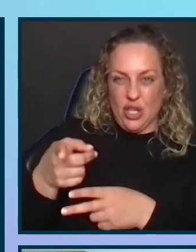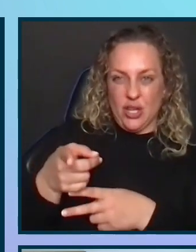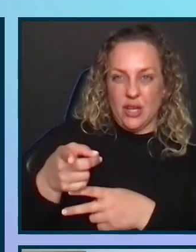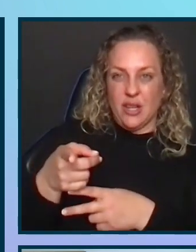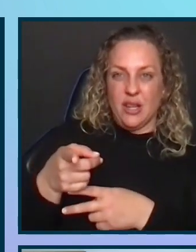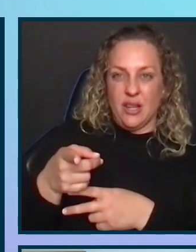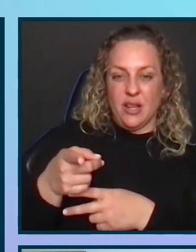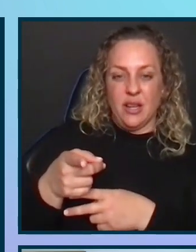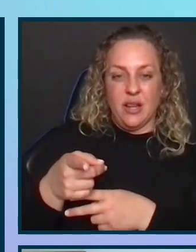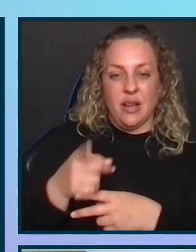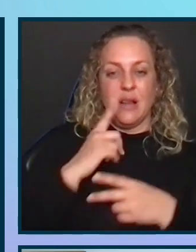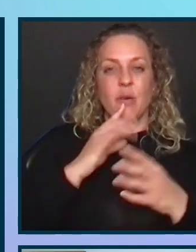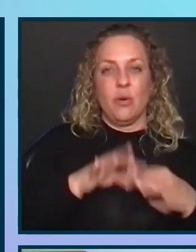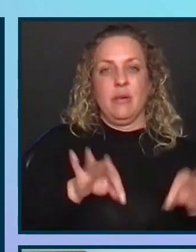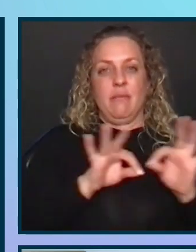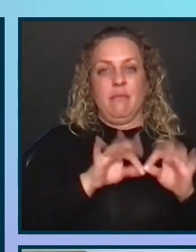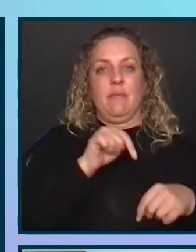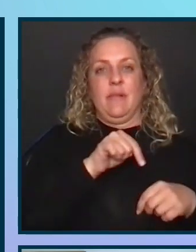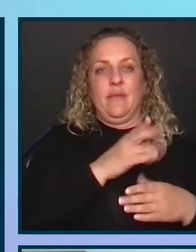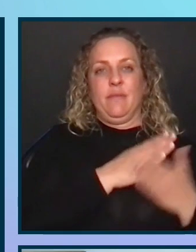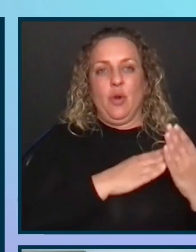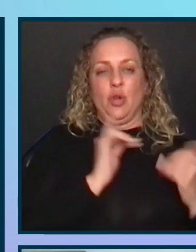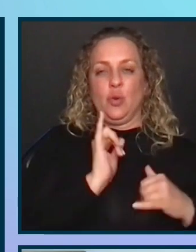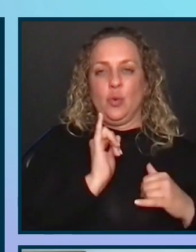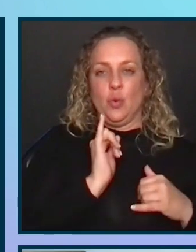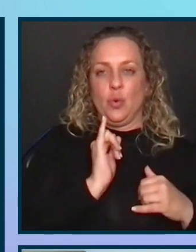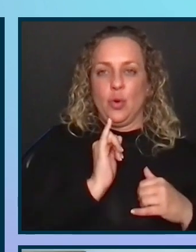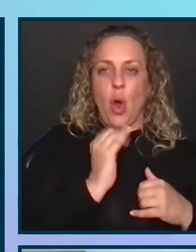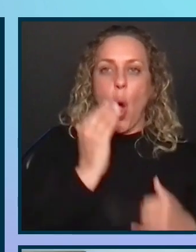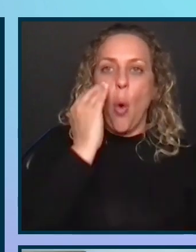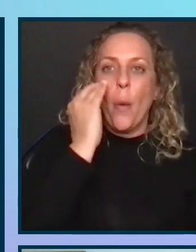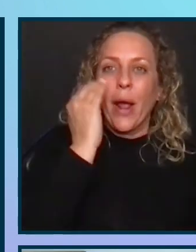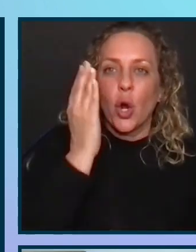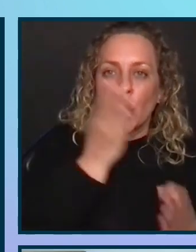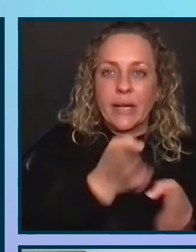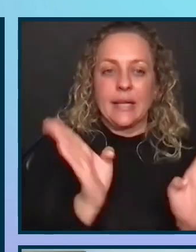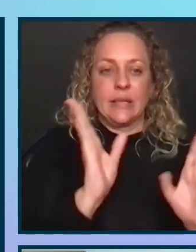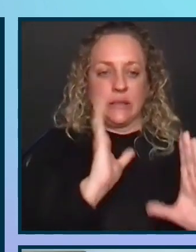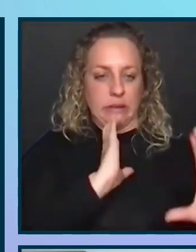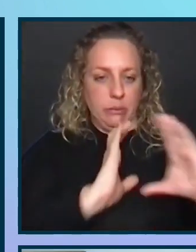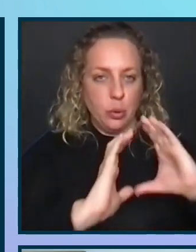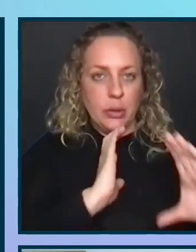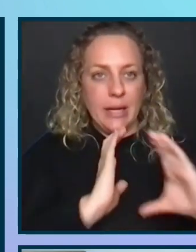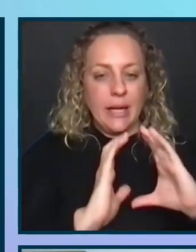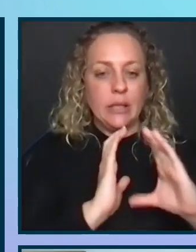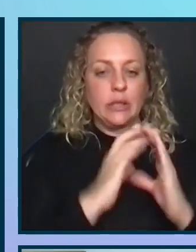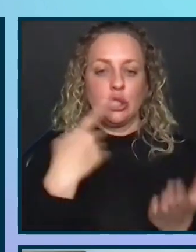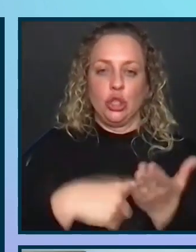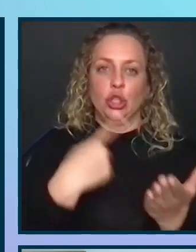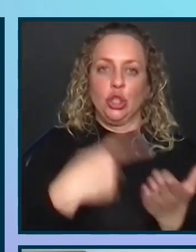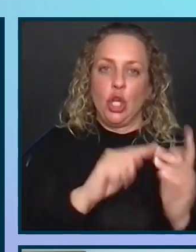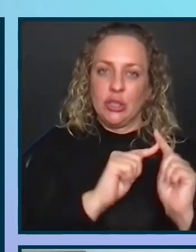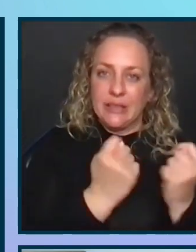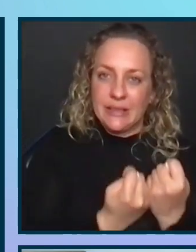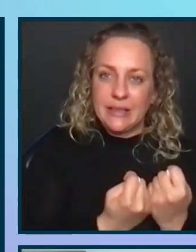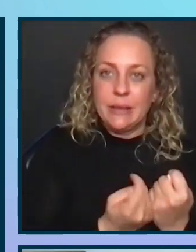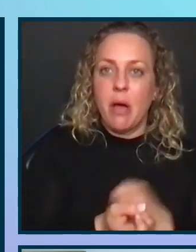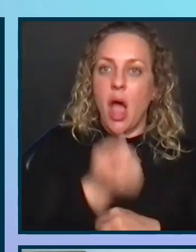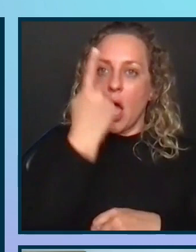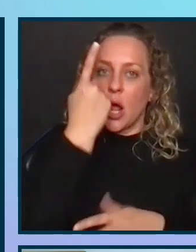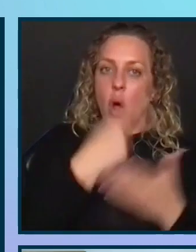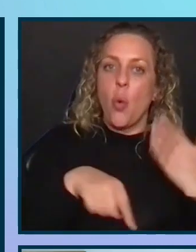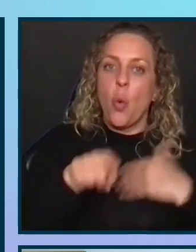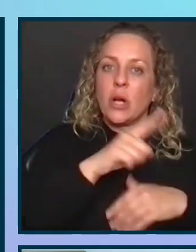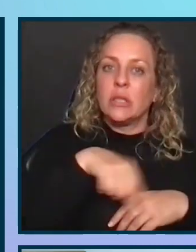count in this phase two, right? Bring awareness, use communication, talk to the team, understand